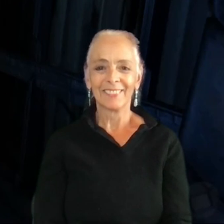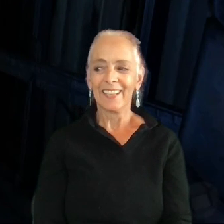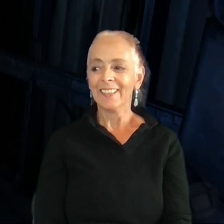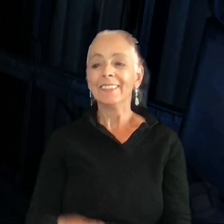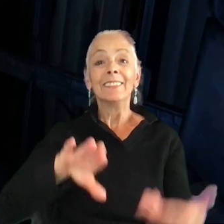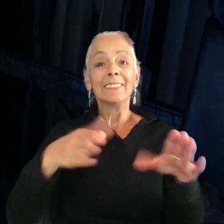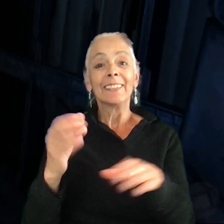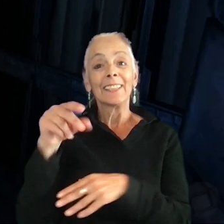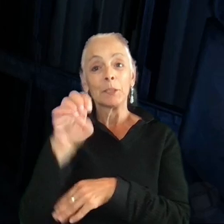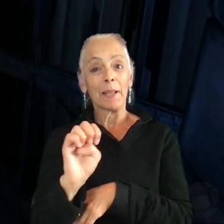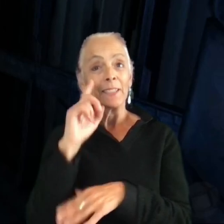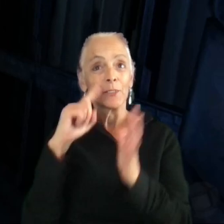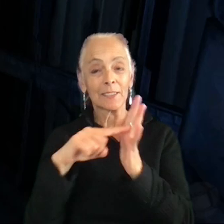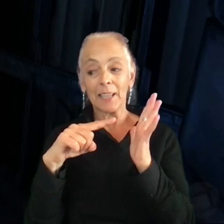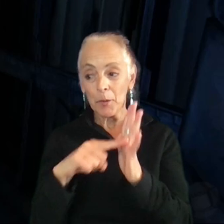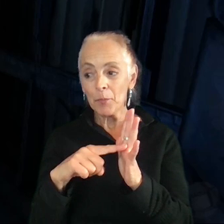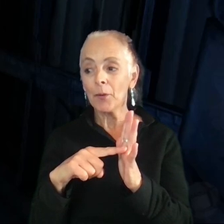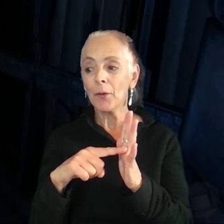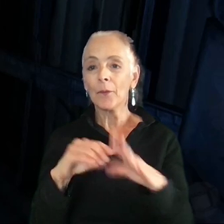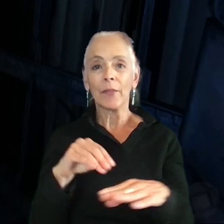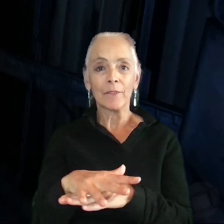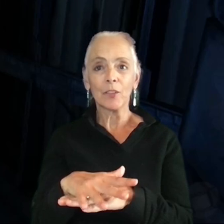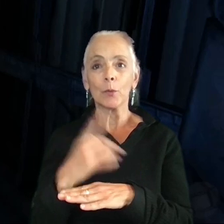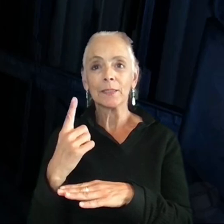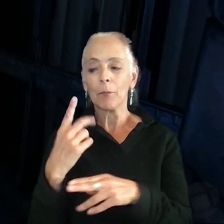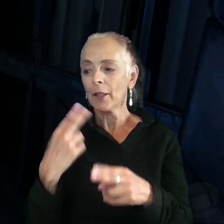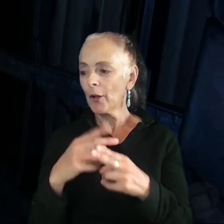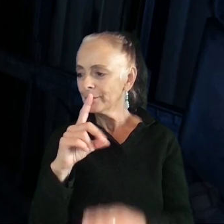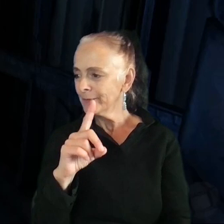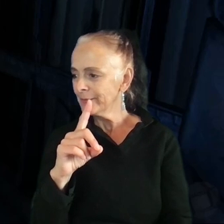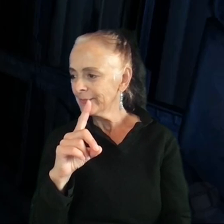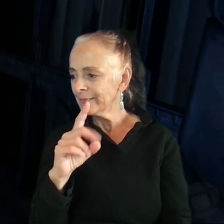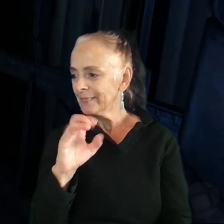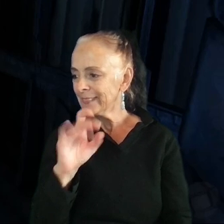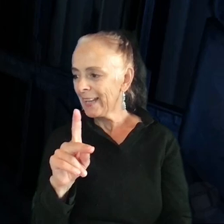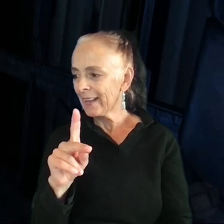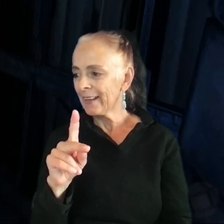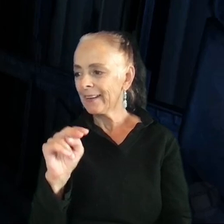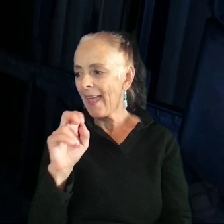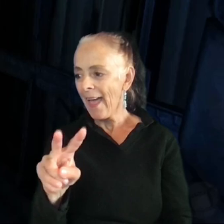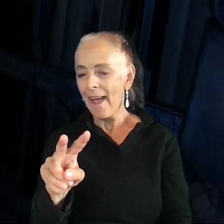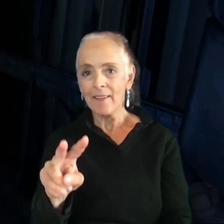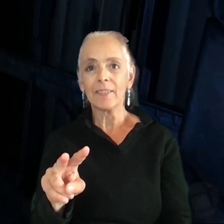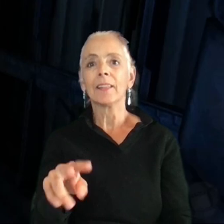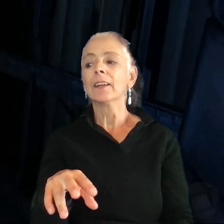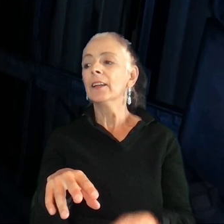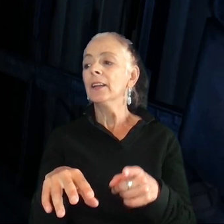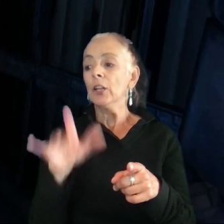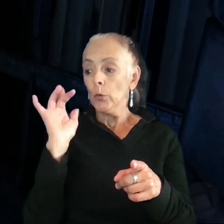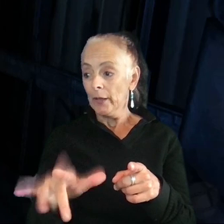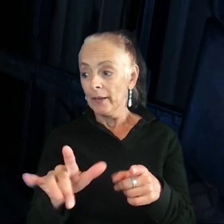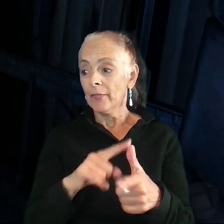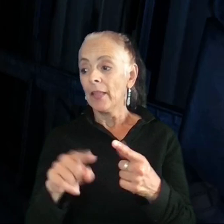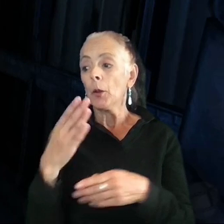space for example, which implements something called deck nav. You basically hit the right analog stick and a blue line appears showing you the